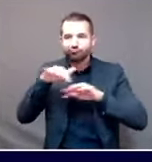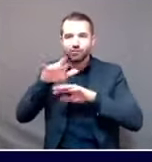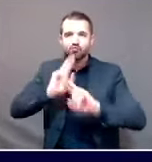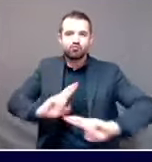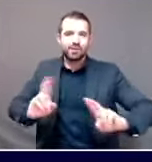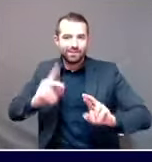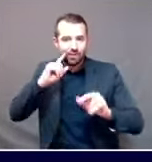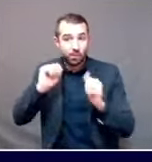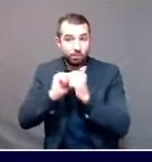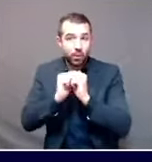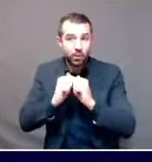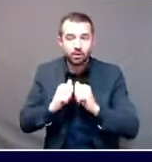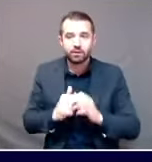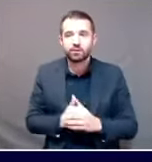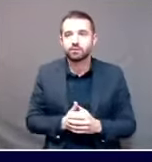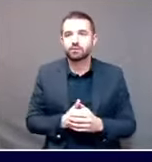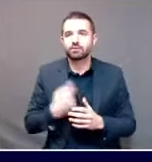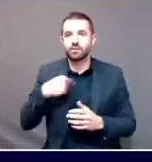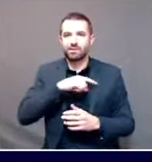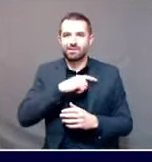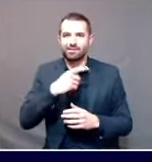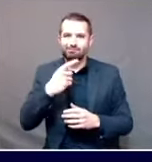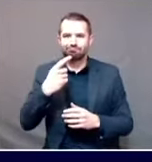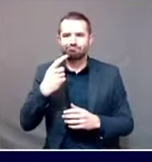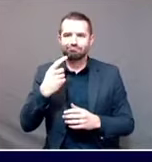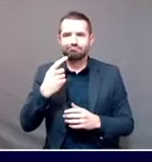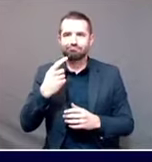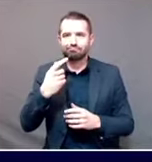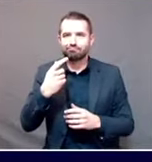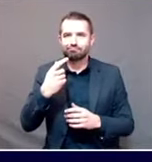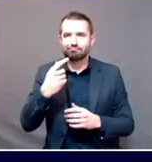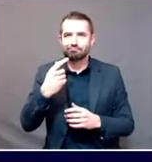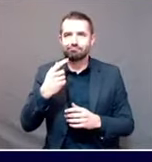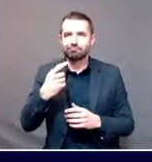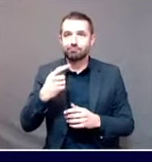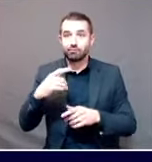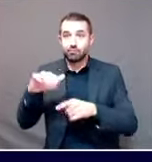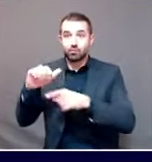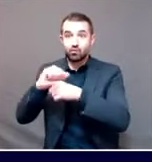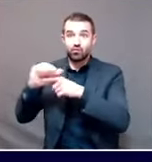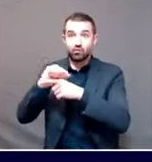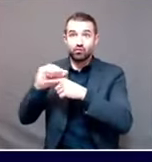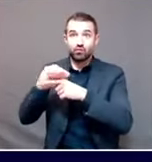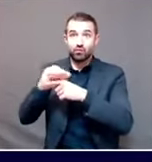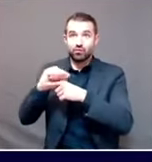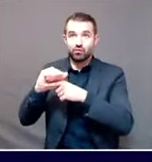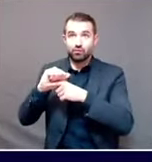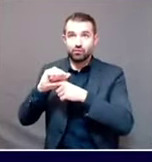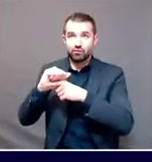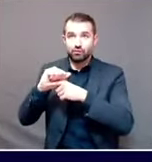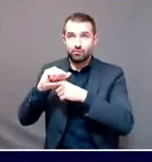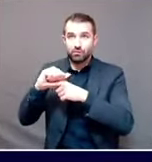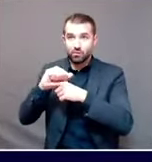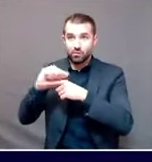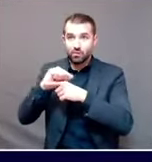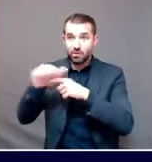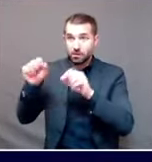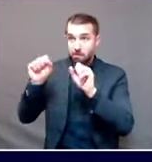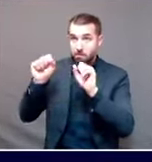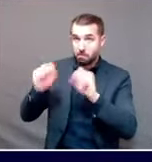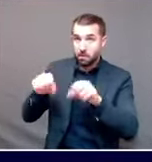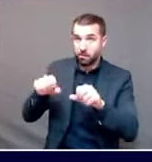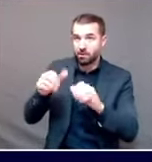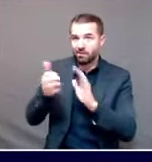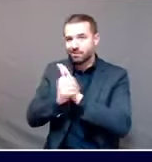some of our public health measures, we are postponing this start of practices and scrimmages to the new year. And I think that's